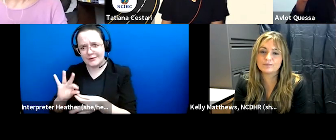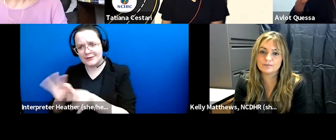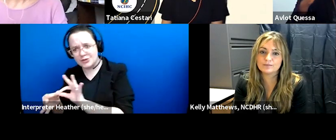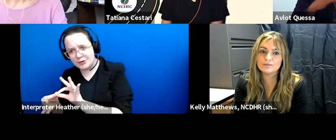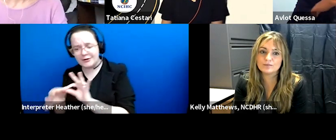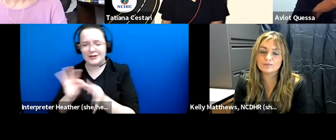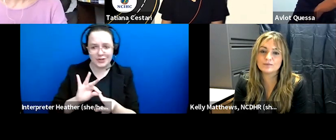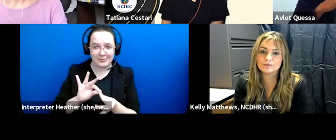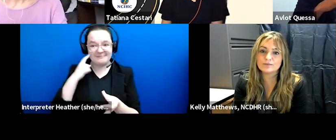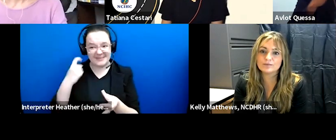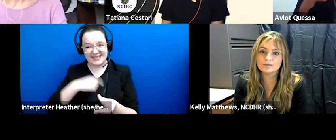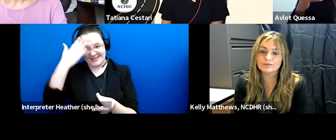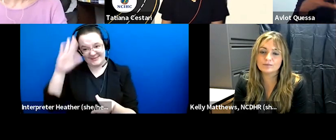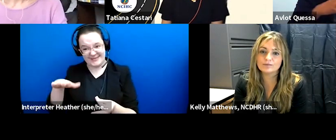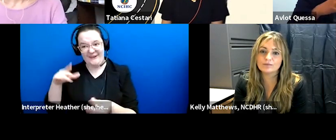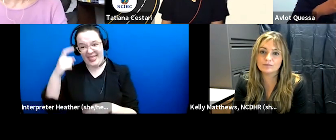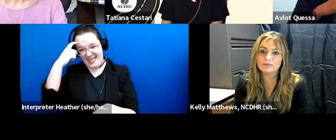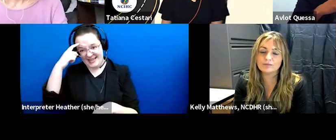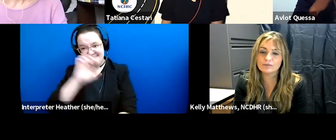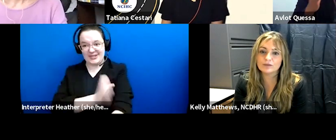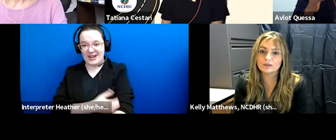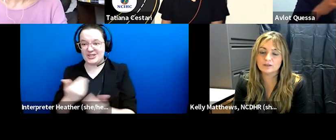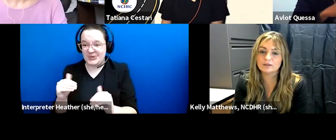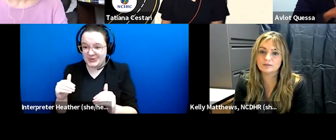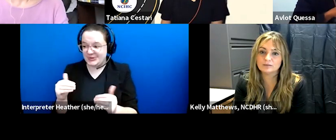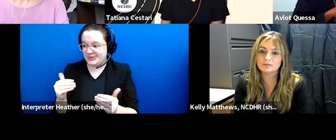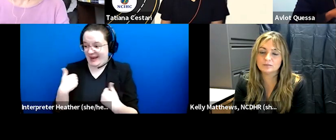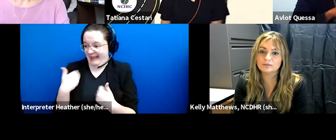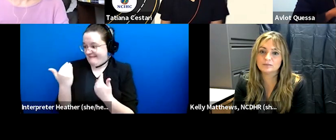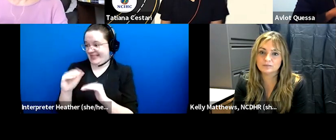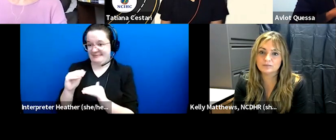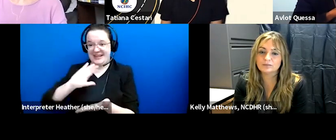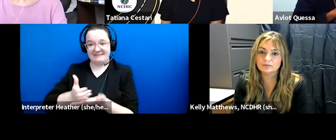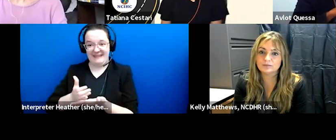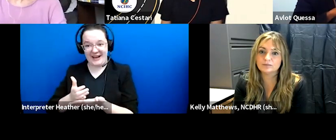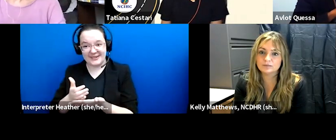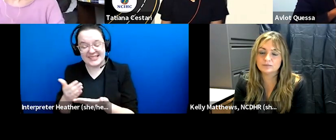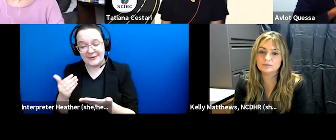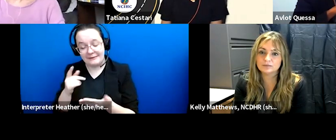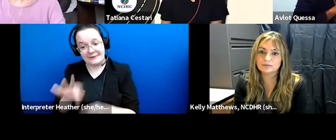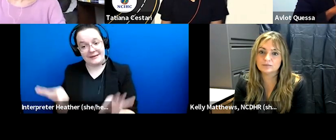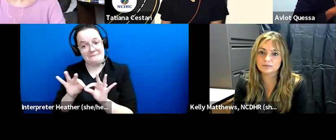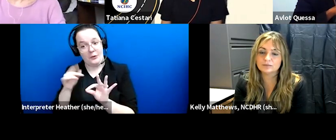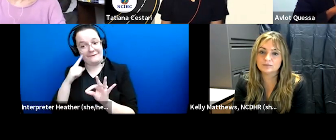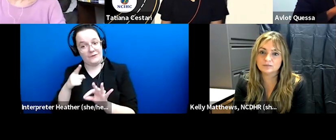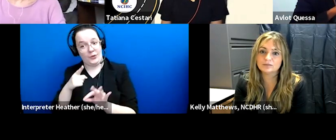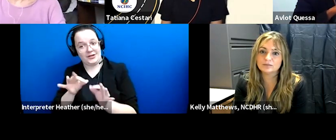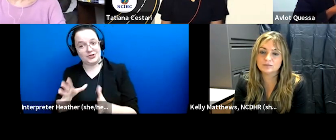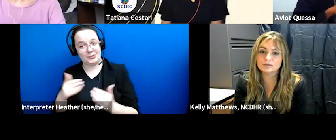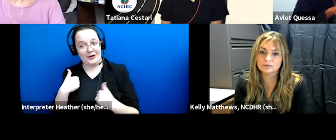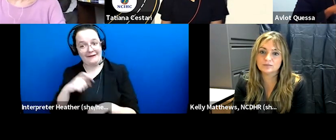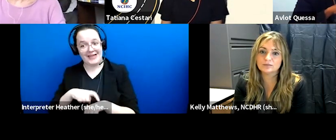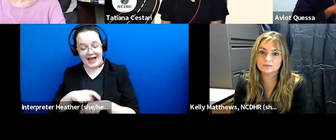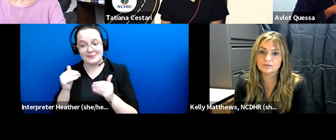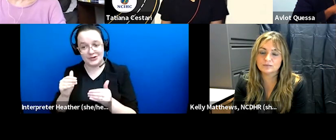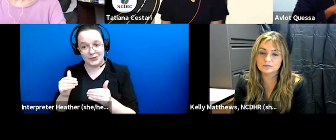energy is available in human being and limited supply so it's really really important for um for the interpreter to have time to be able to